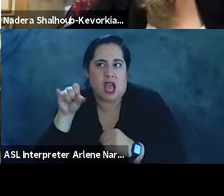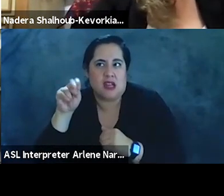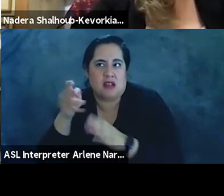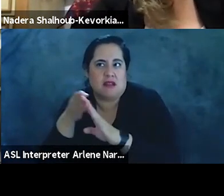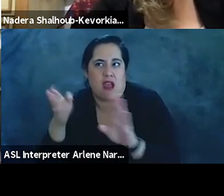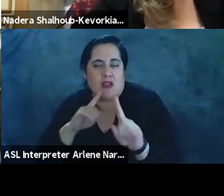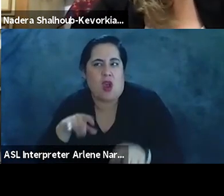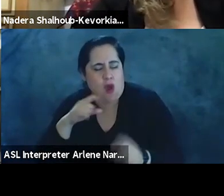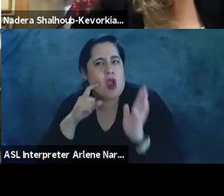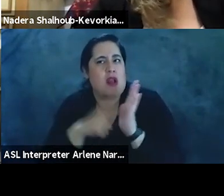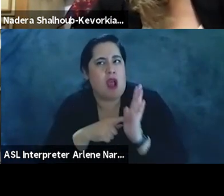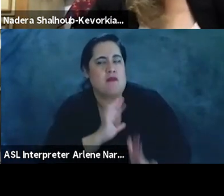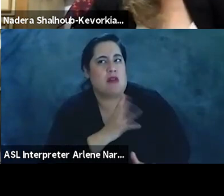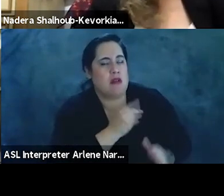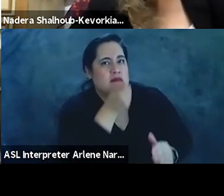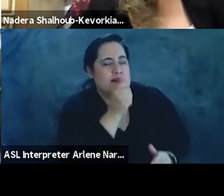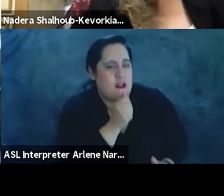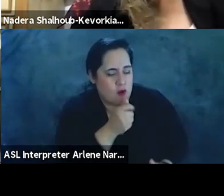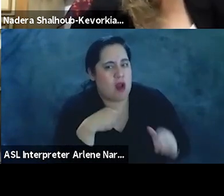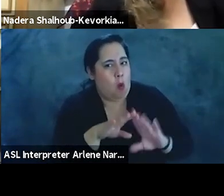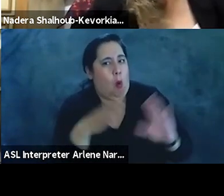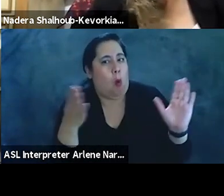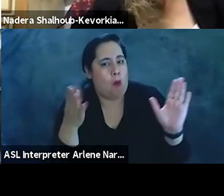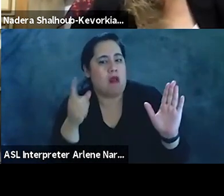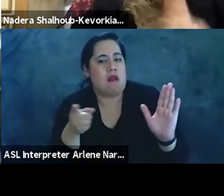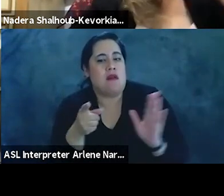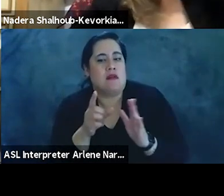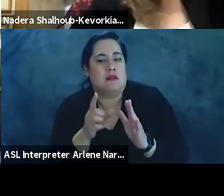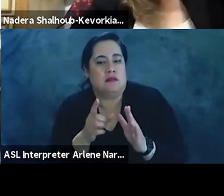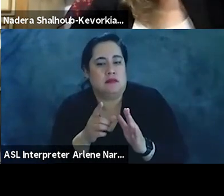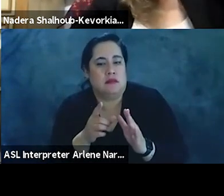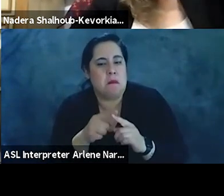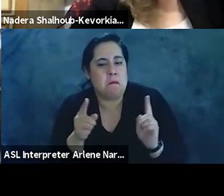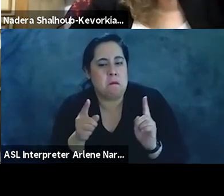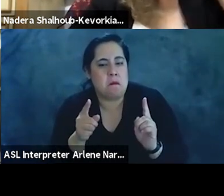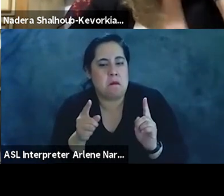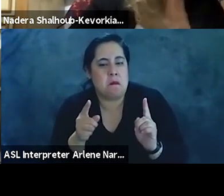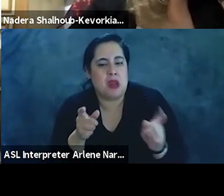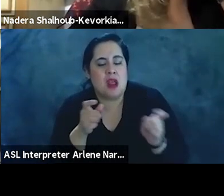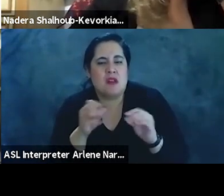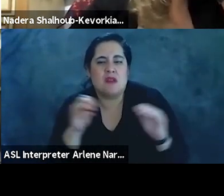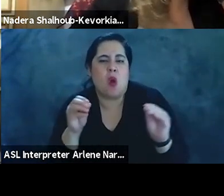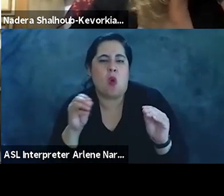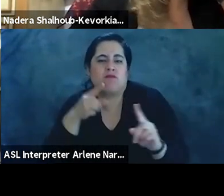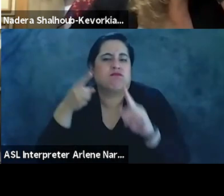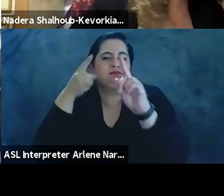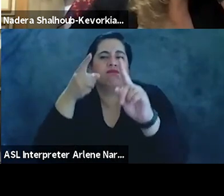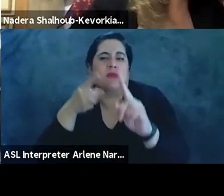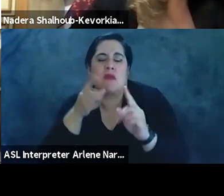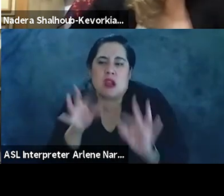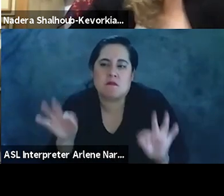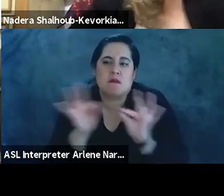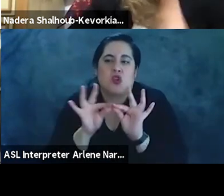Palestinian suffering. I'm even open to a land acknowledgement statement, but there's no imperative to change anything, right? There can be